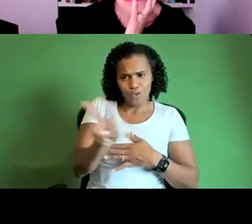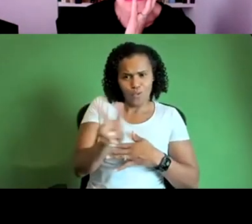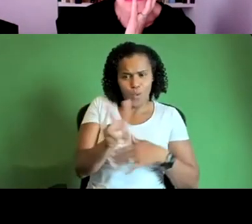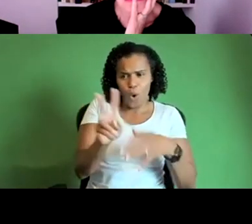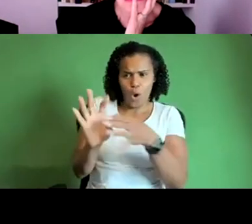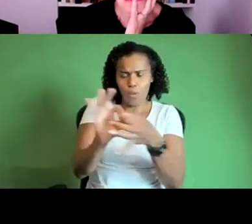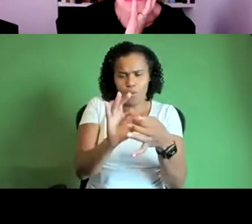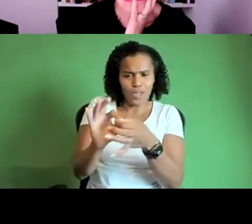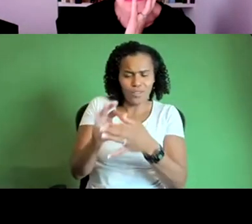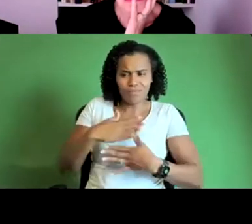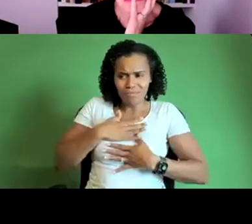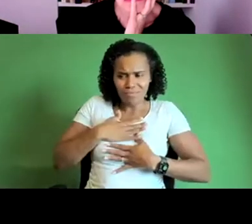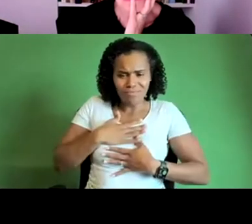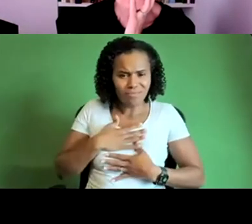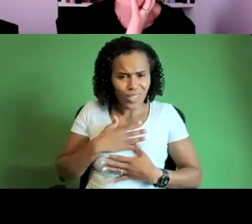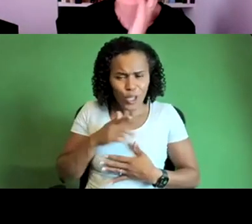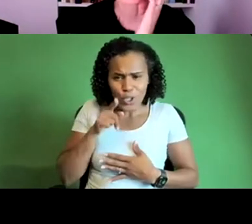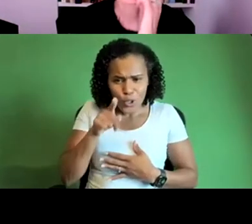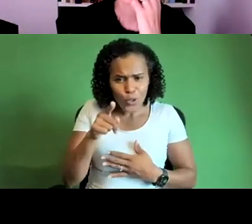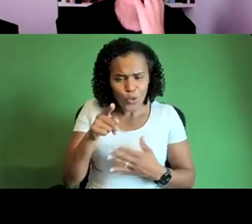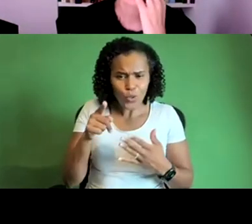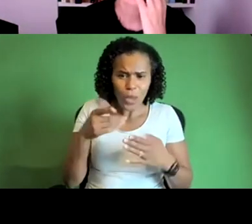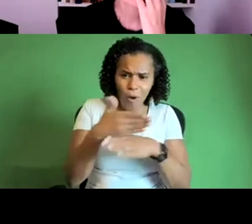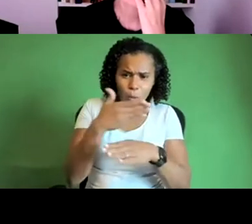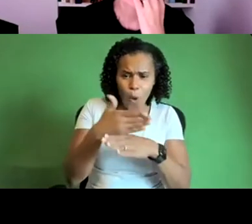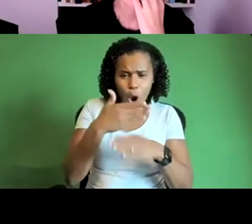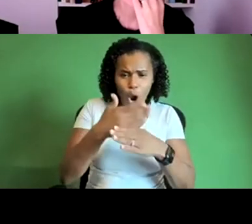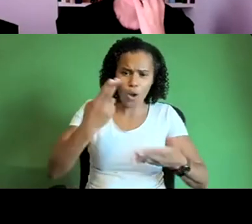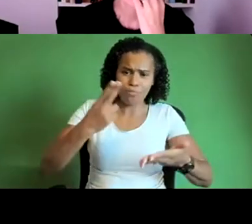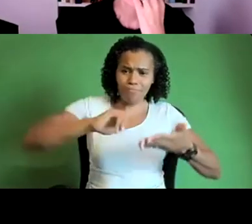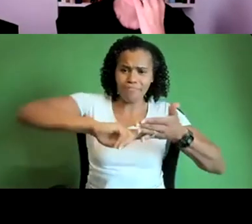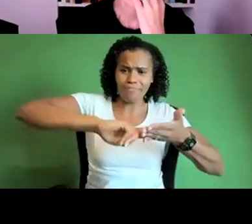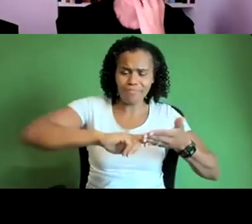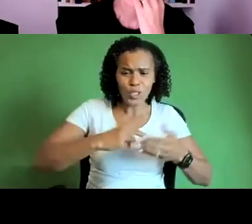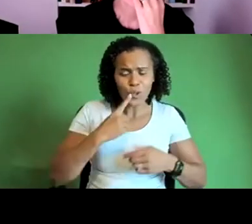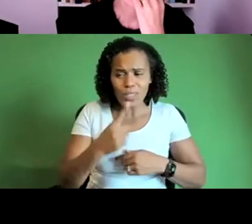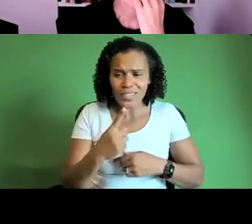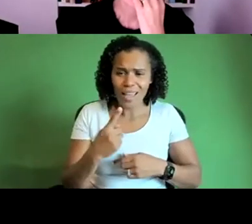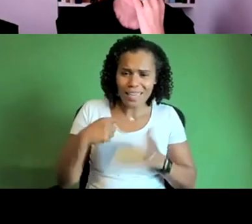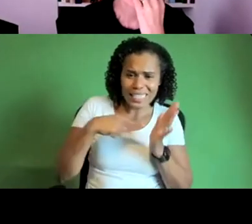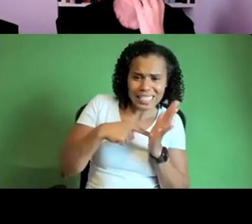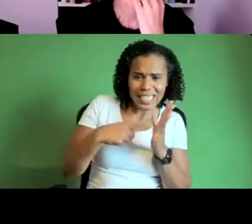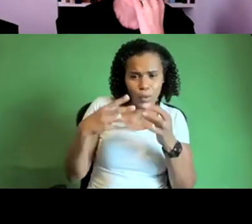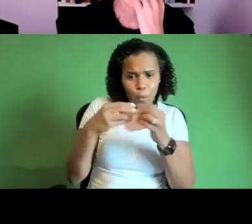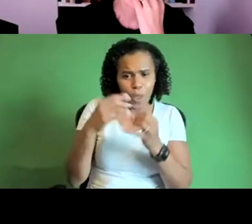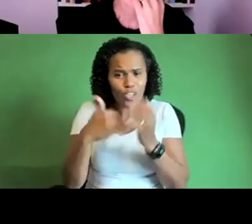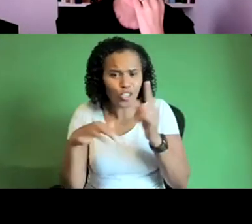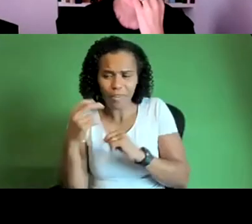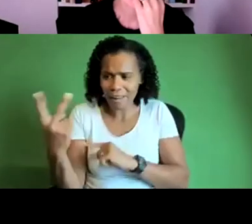the works you you kind of write things like tim and sharif made a film um and there's something really kind of uh